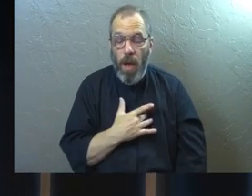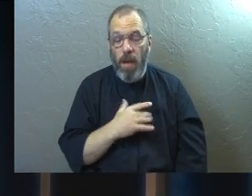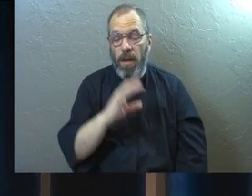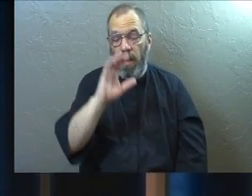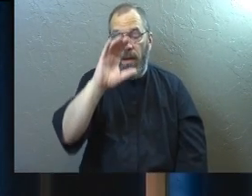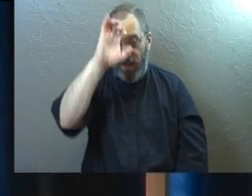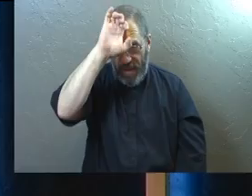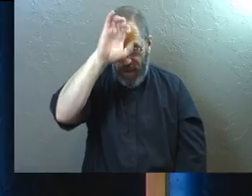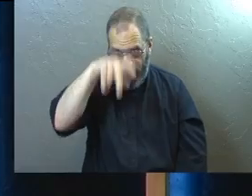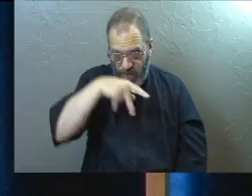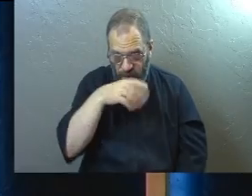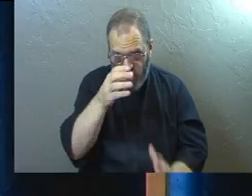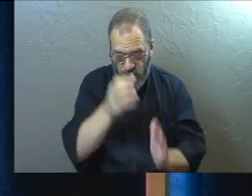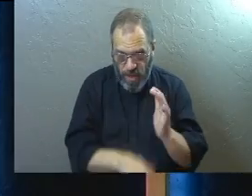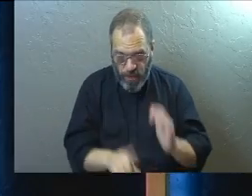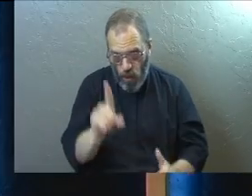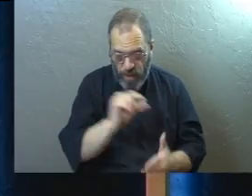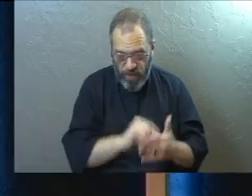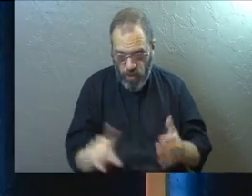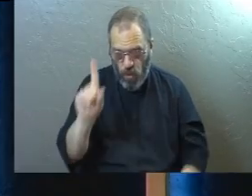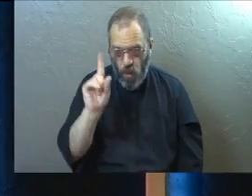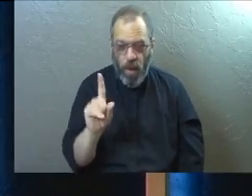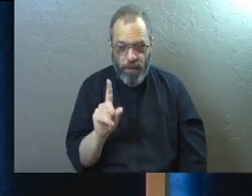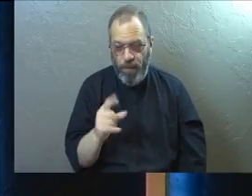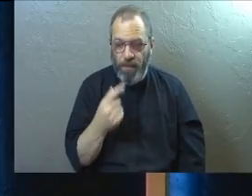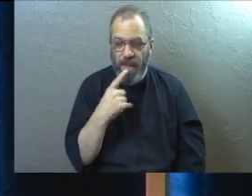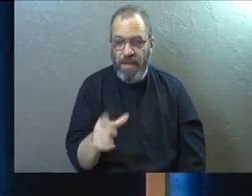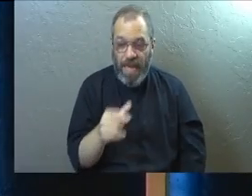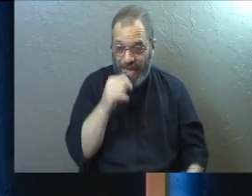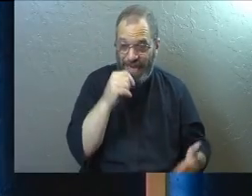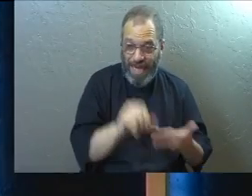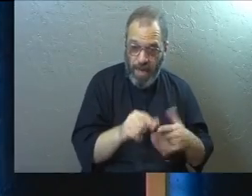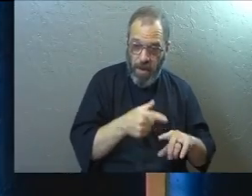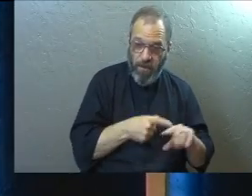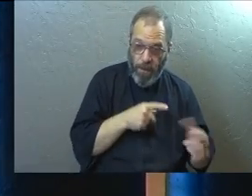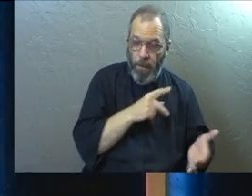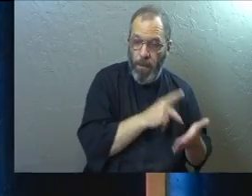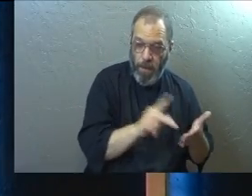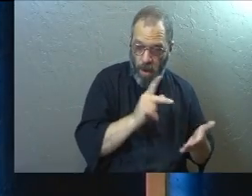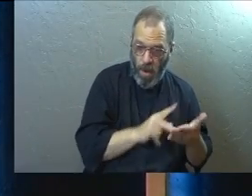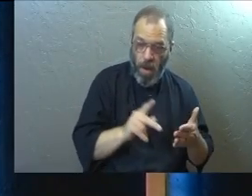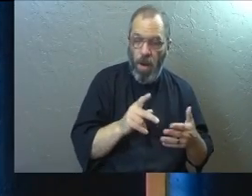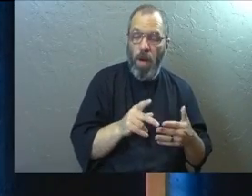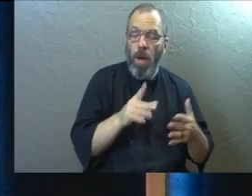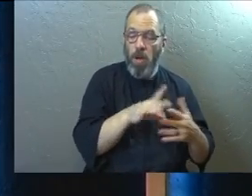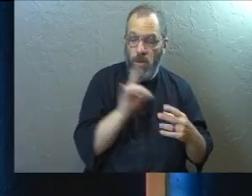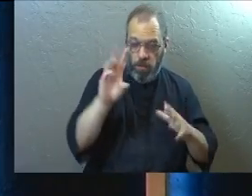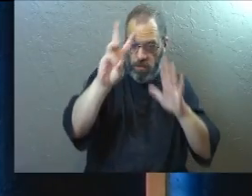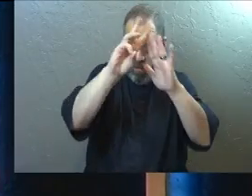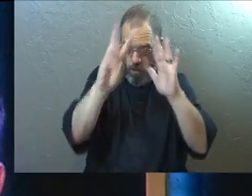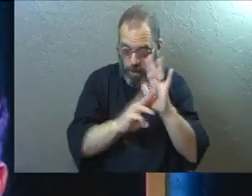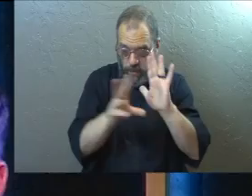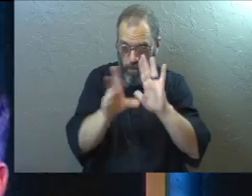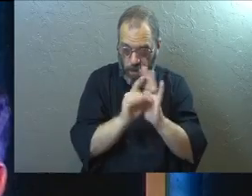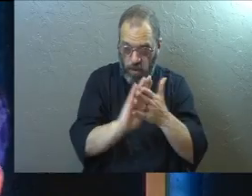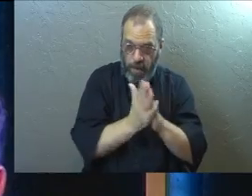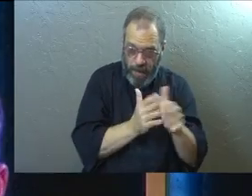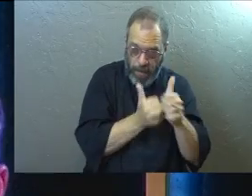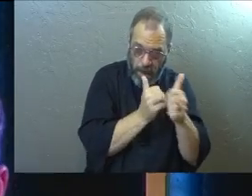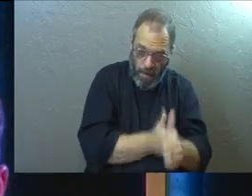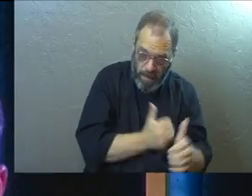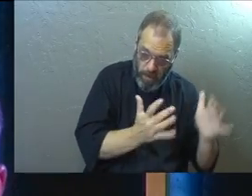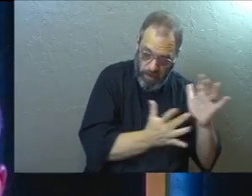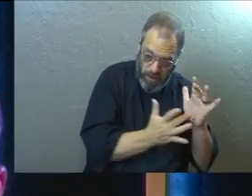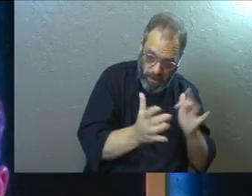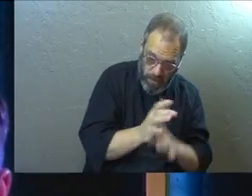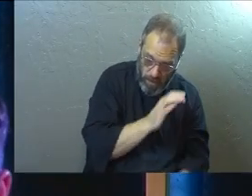1, chapter 1, verse 1, says this letter is from Paul, chosen by the will of God to be an apostle of